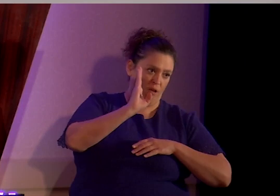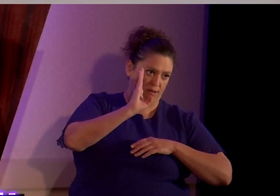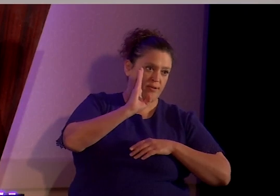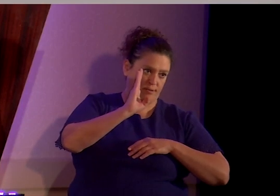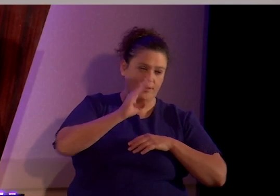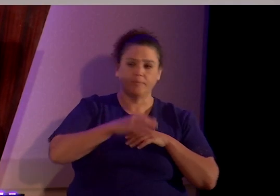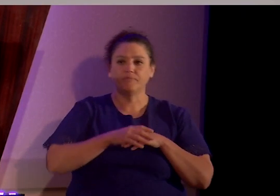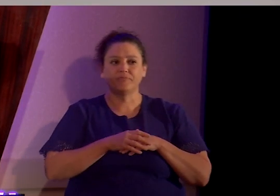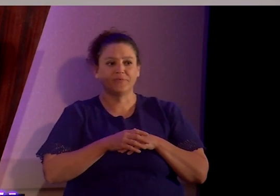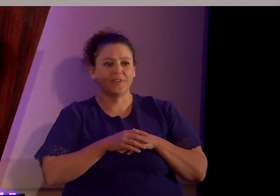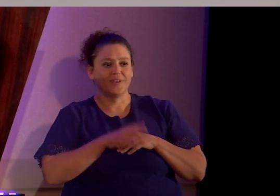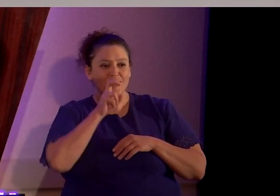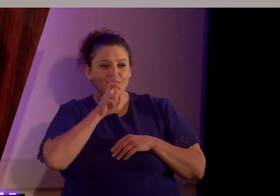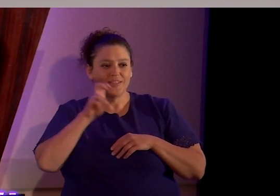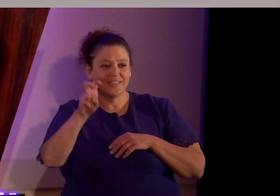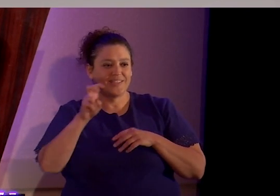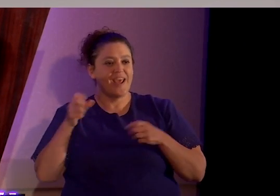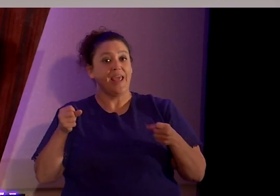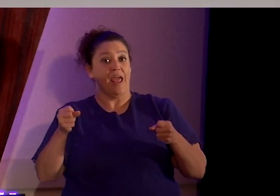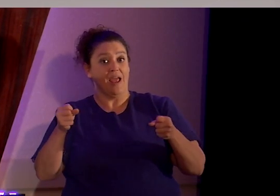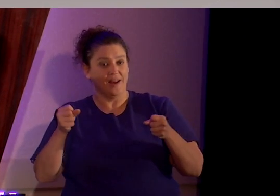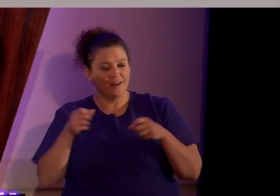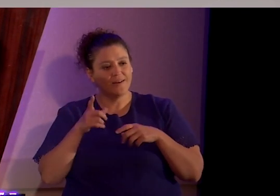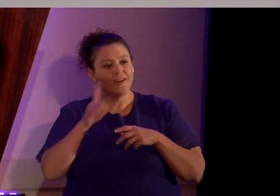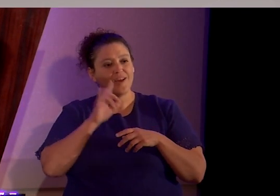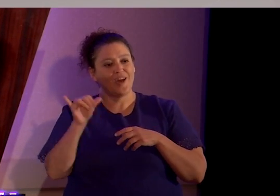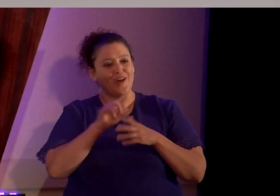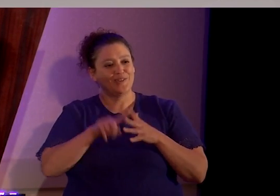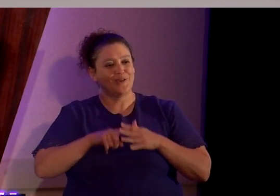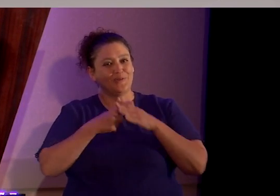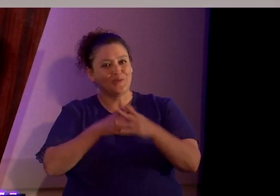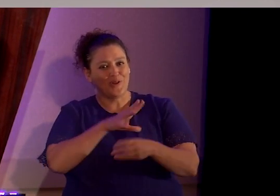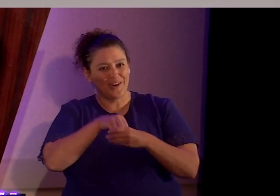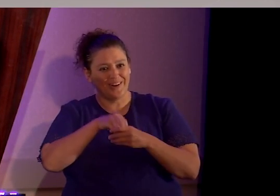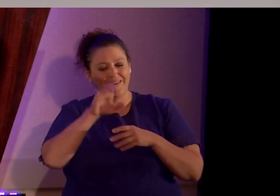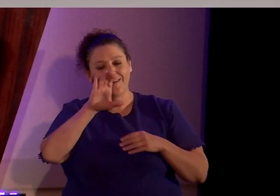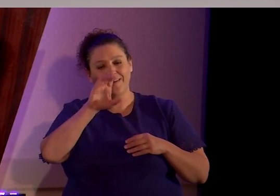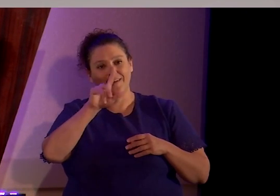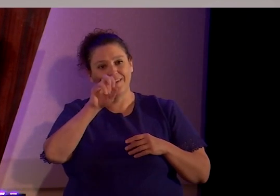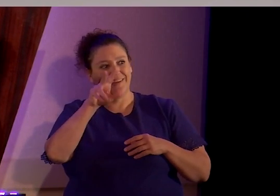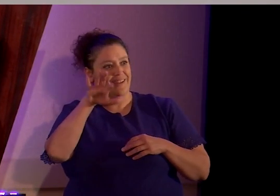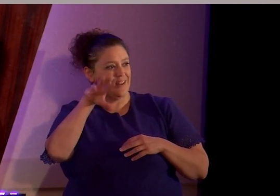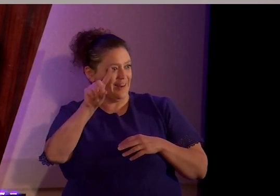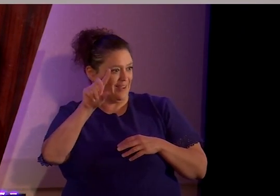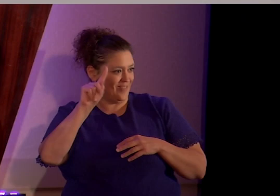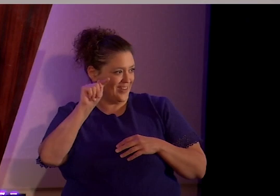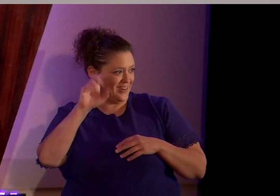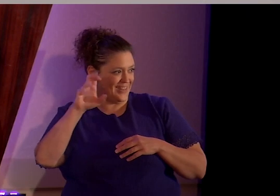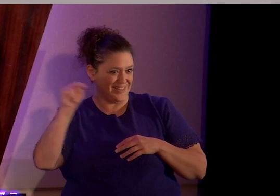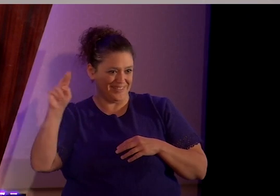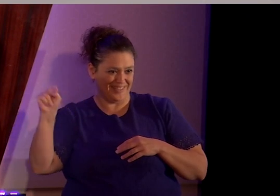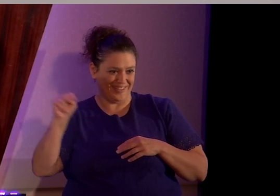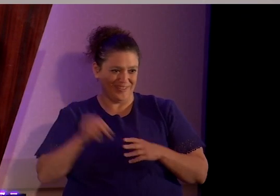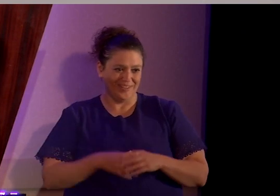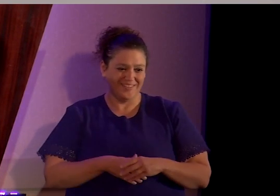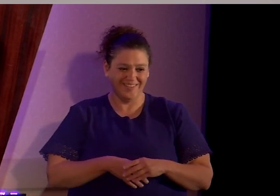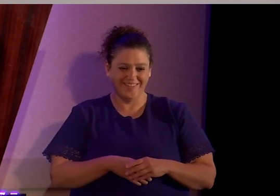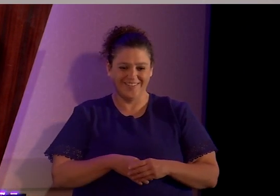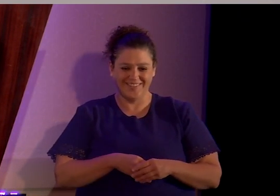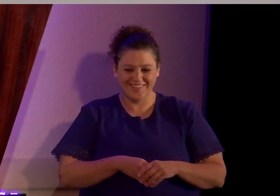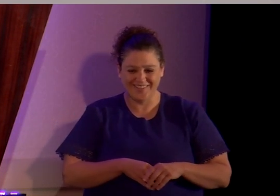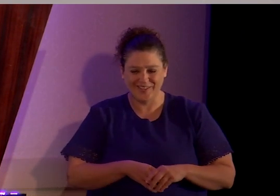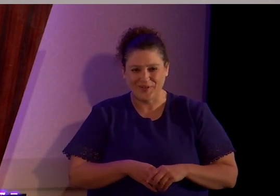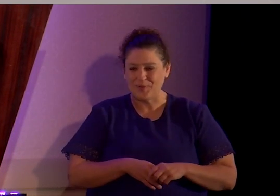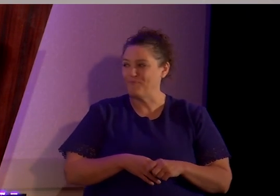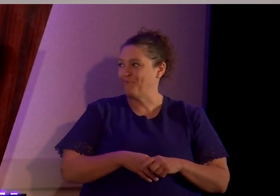Snake handling also started in Cleveland, just to give you some context there. So on the left